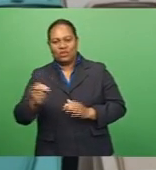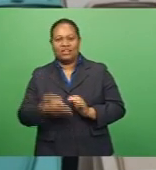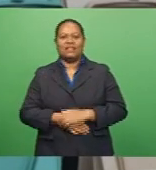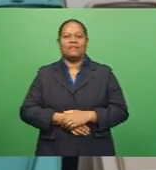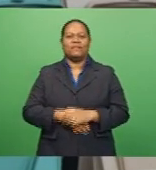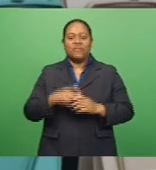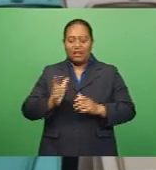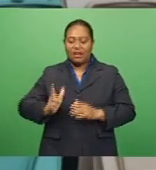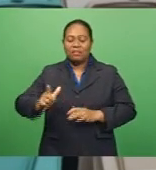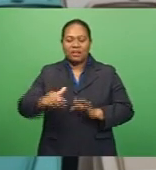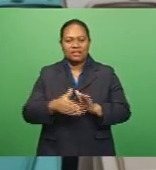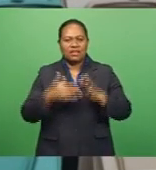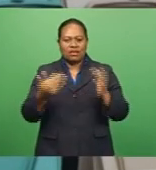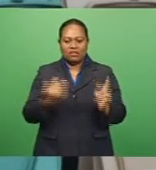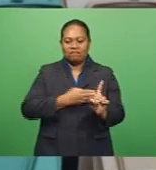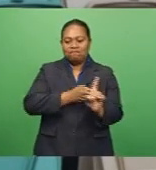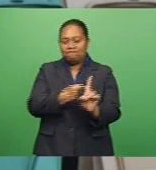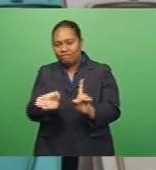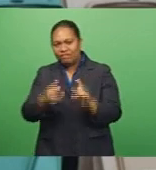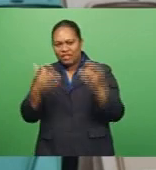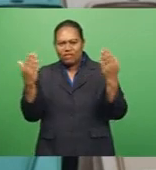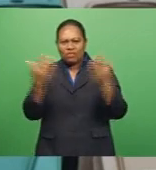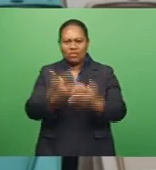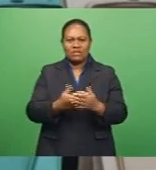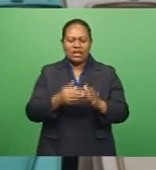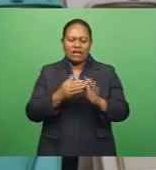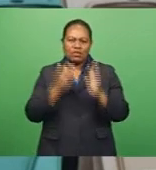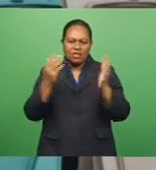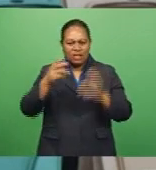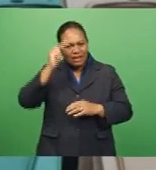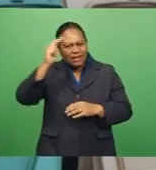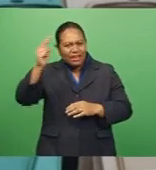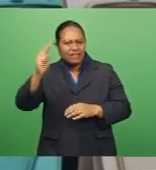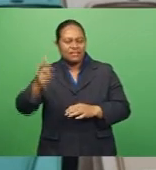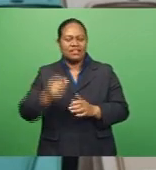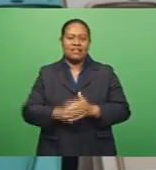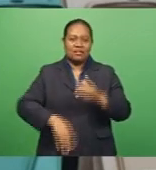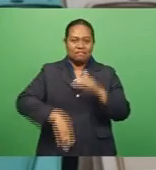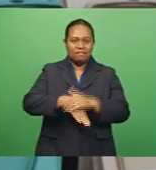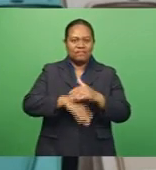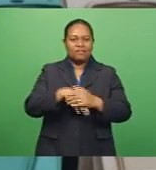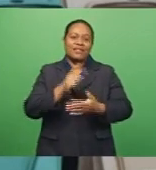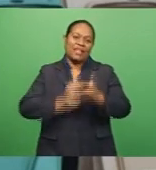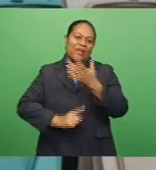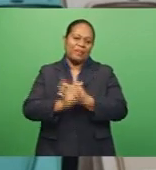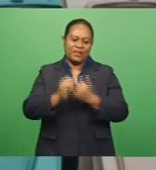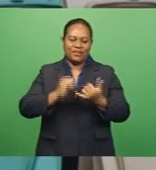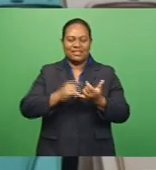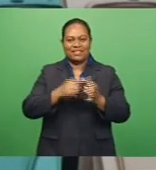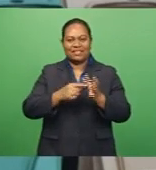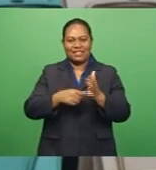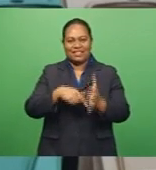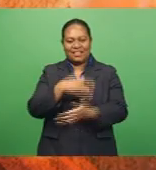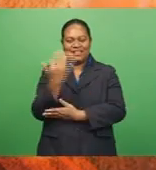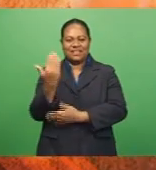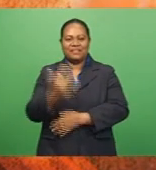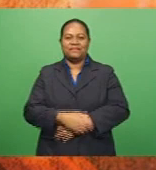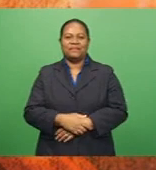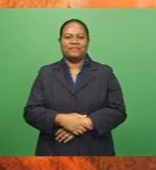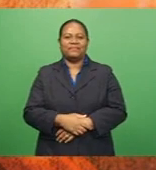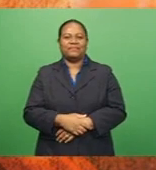Alliance have now diverted their focus towards the National League that kicks off on Saturday. Tali Materkula, FBC Sports.